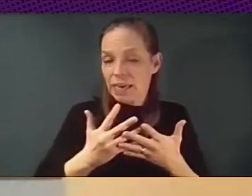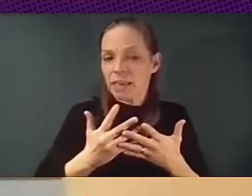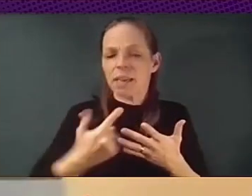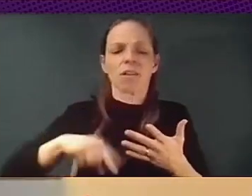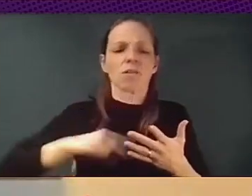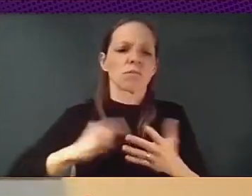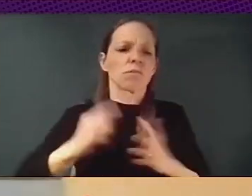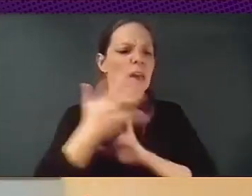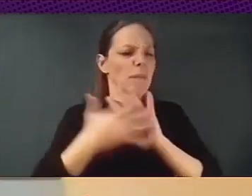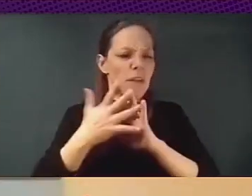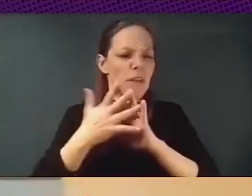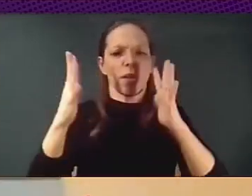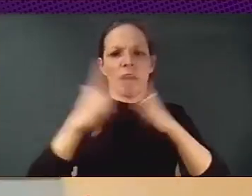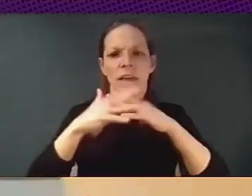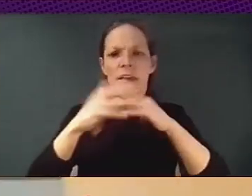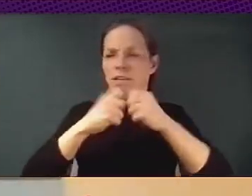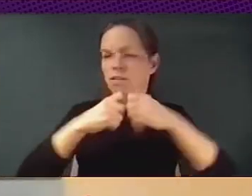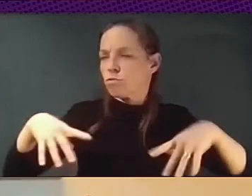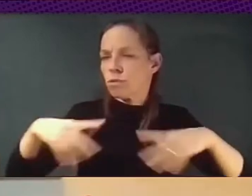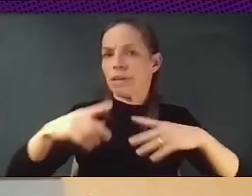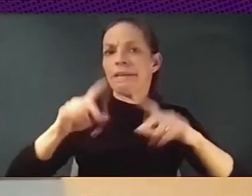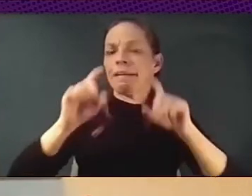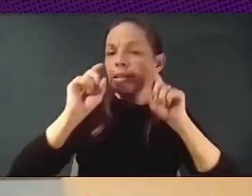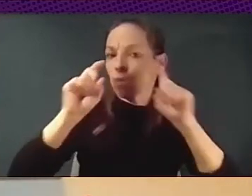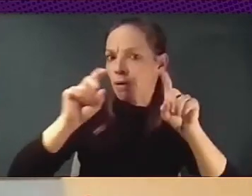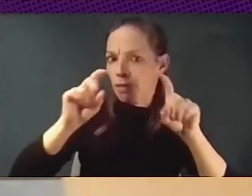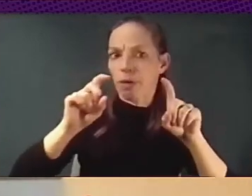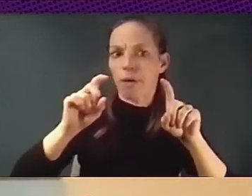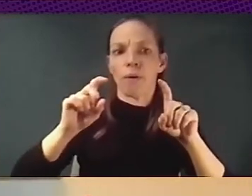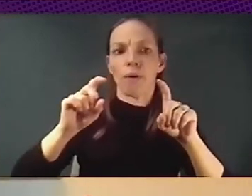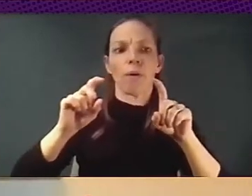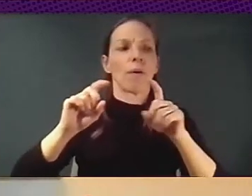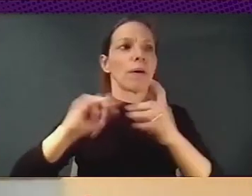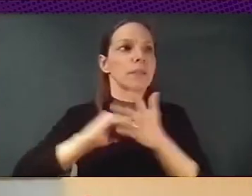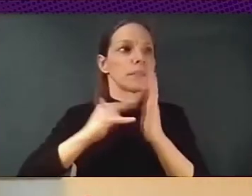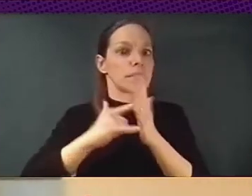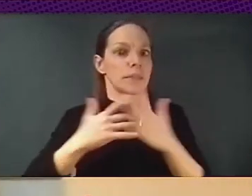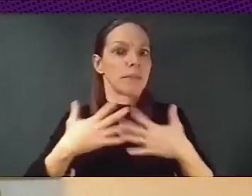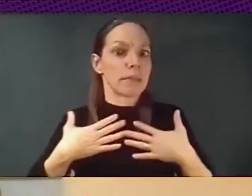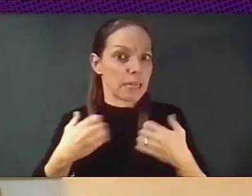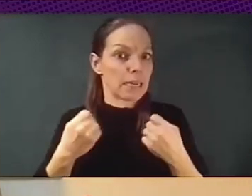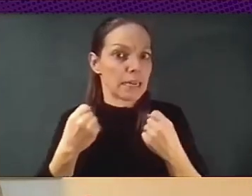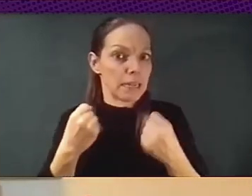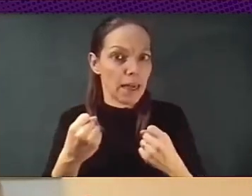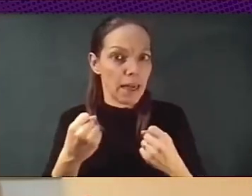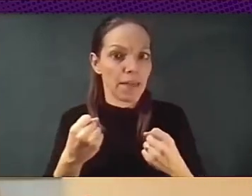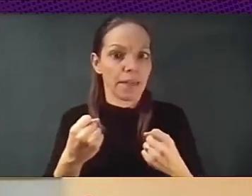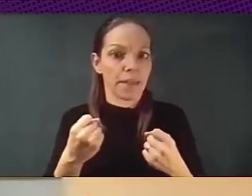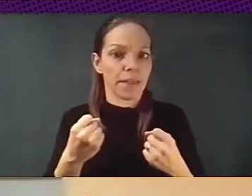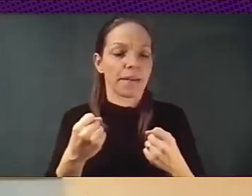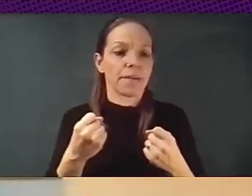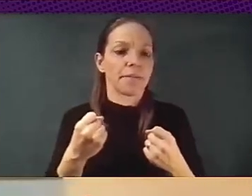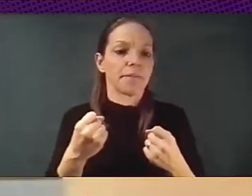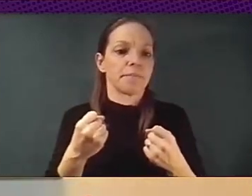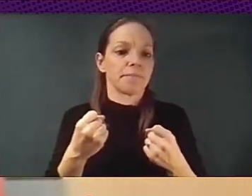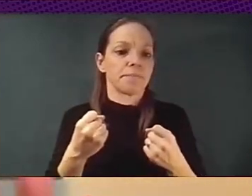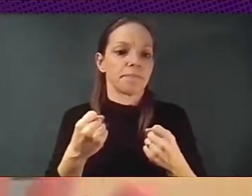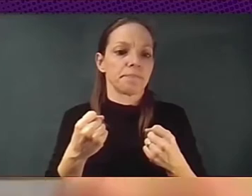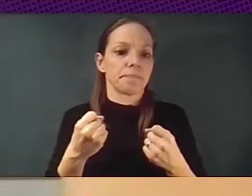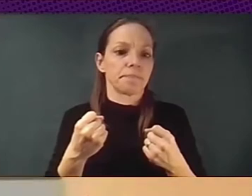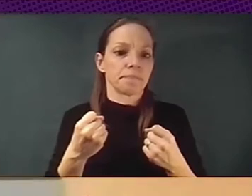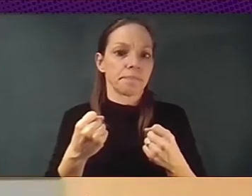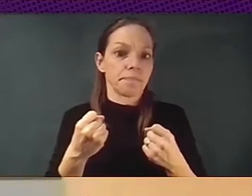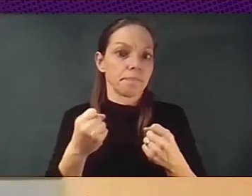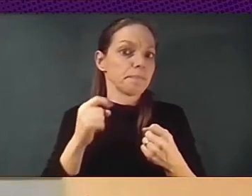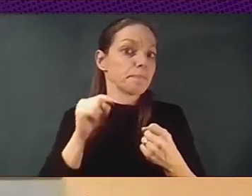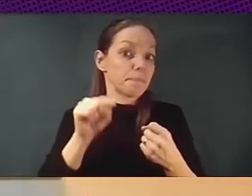education, the healthcare system is going to be the next, that's going to be absolutely the core market of the big tech, and the